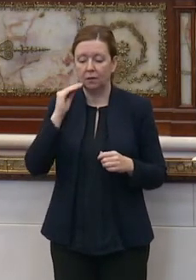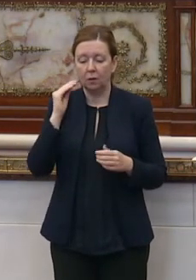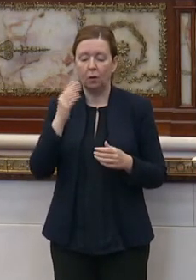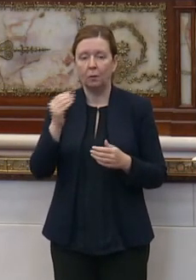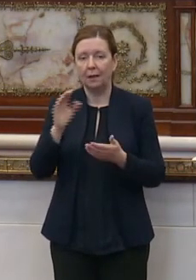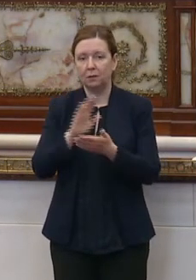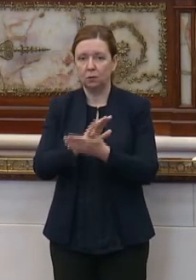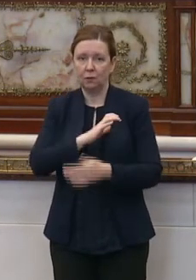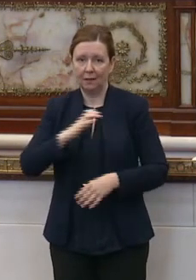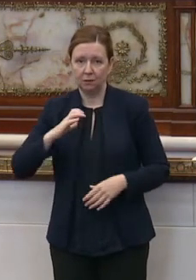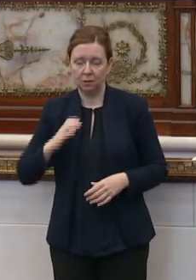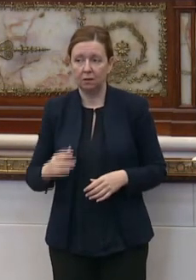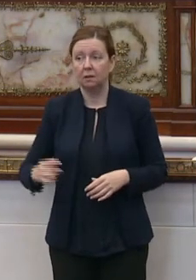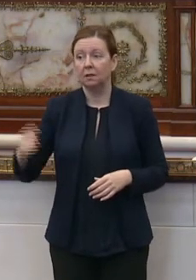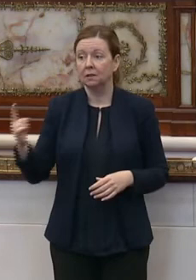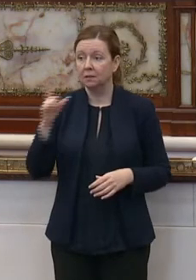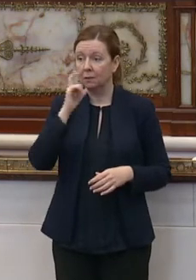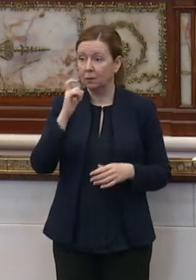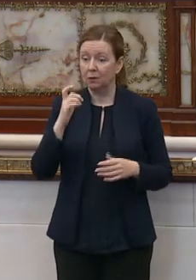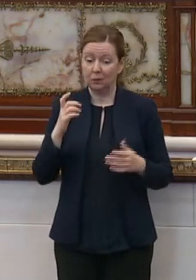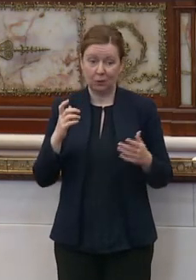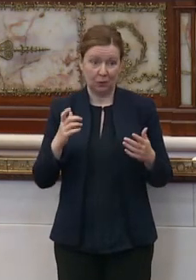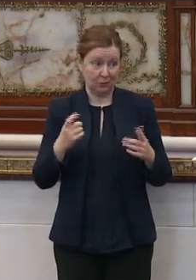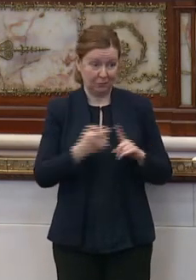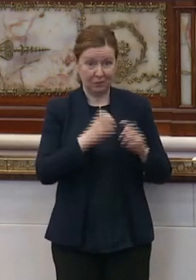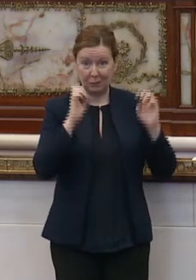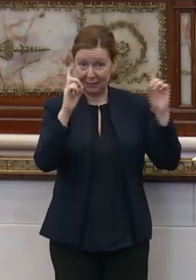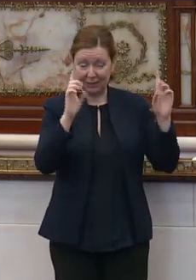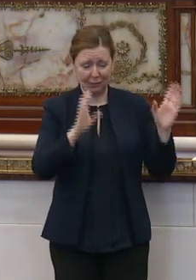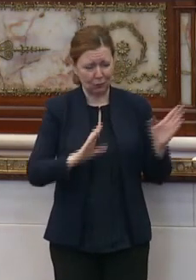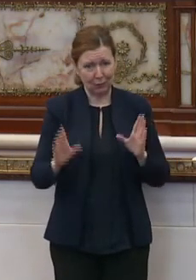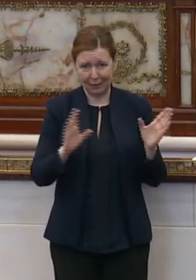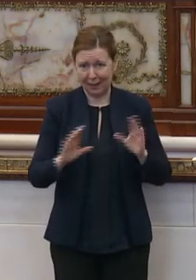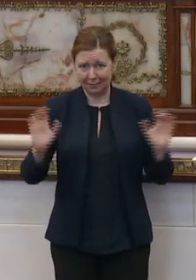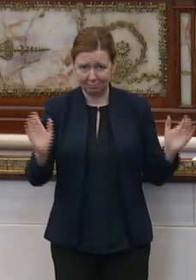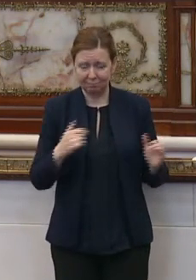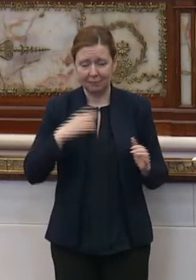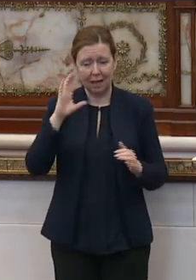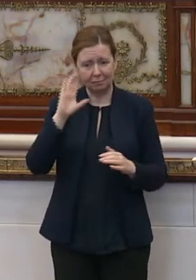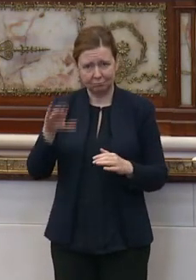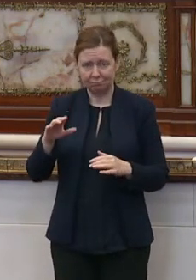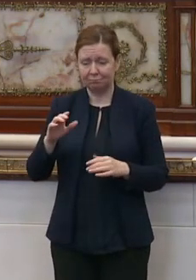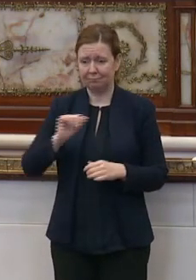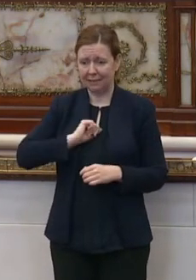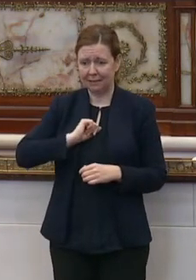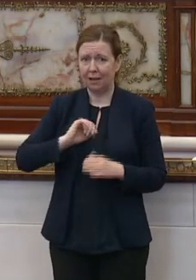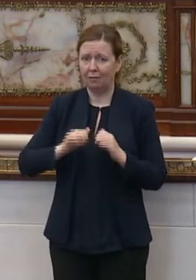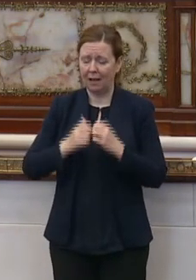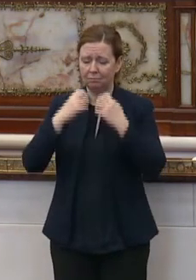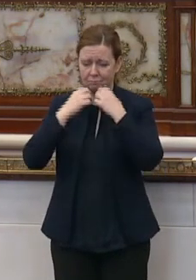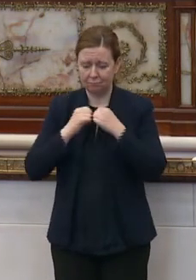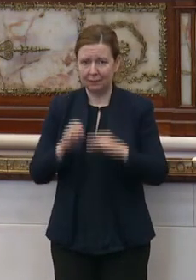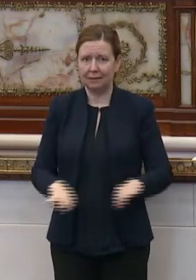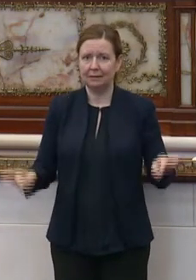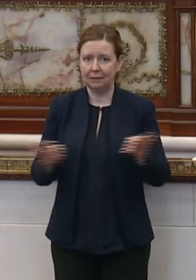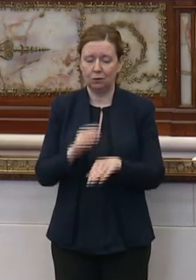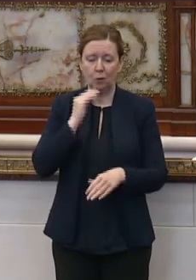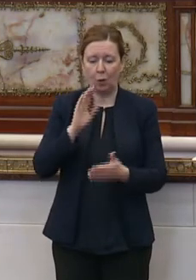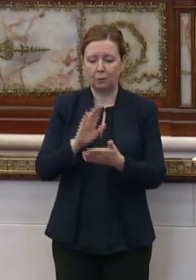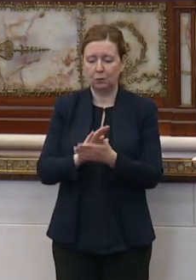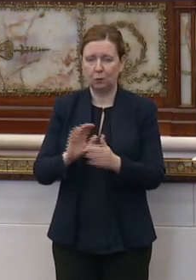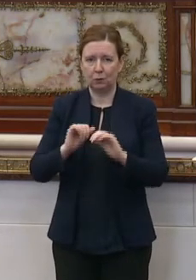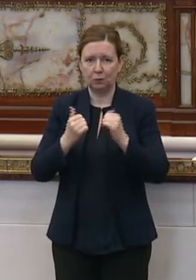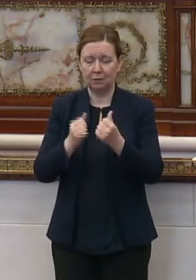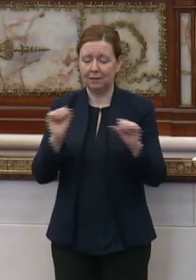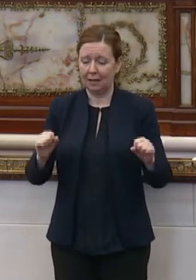Council. As someone who came out of education organizing, I know firsthand how essential home and school associations can